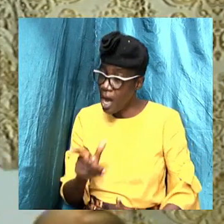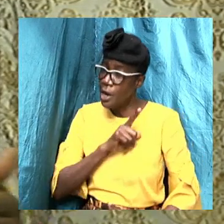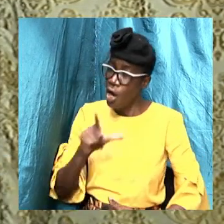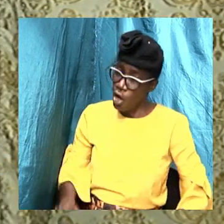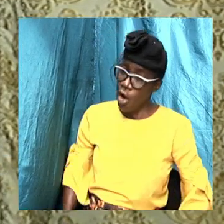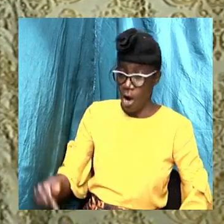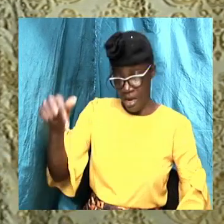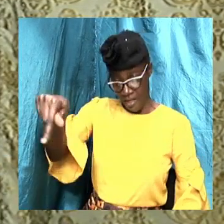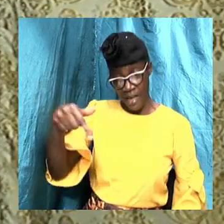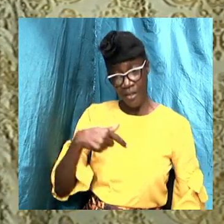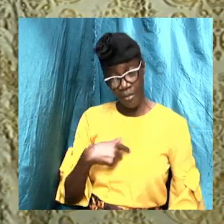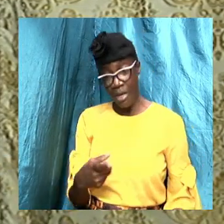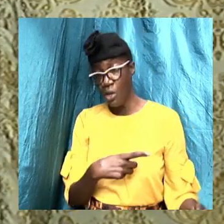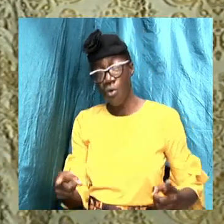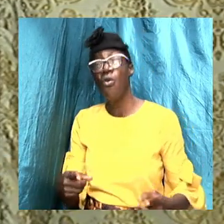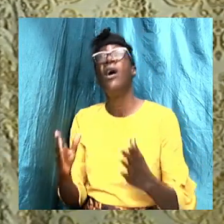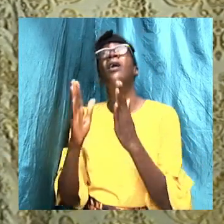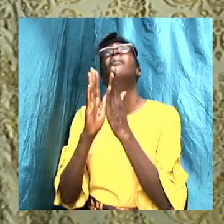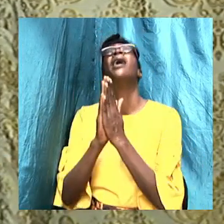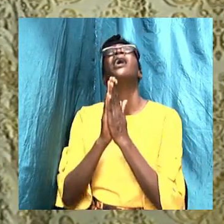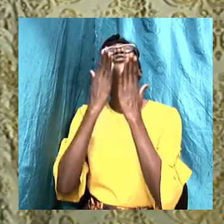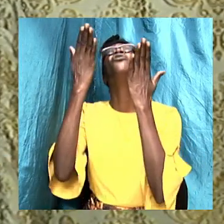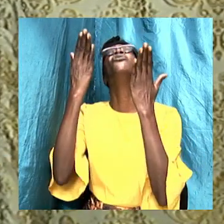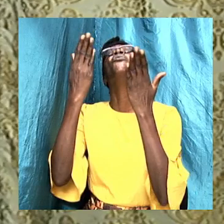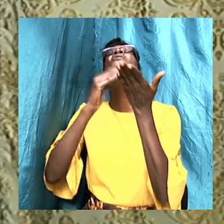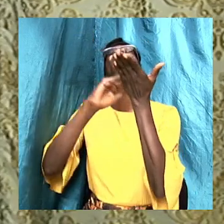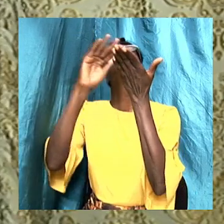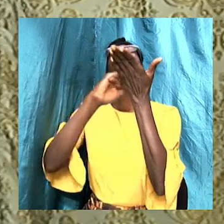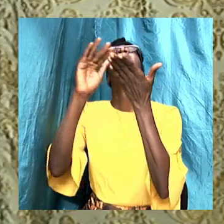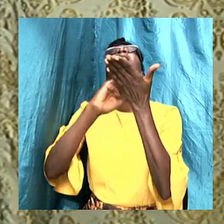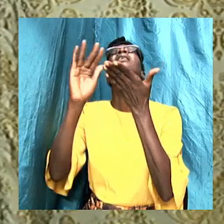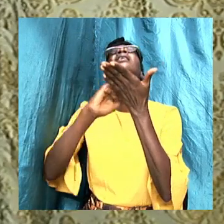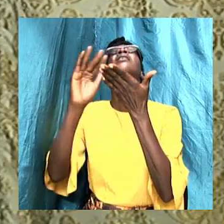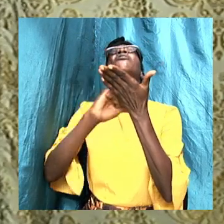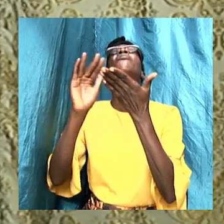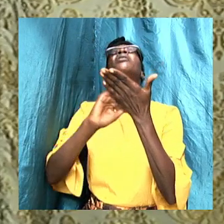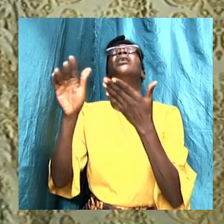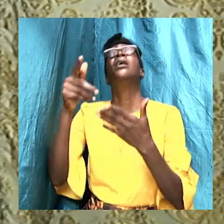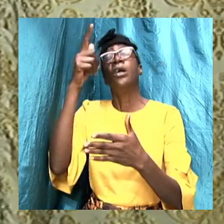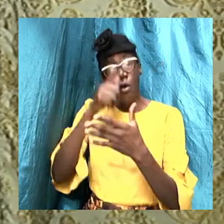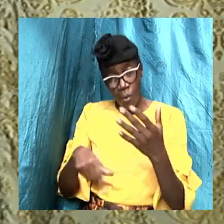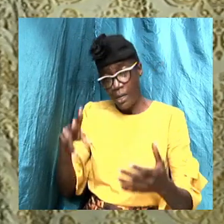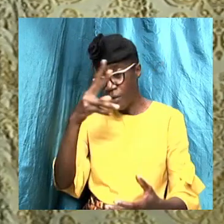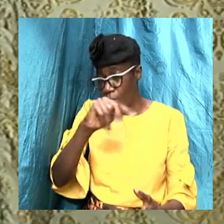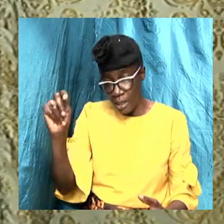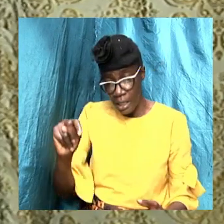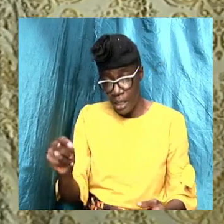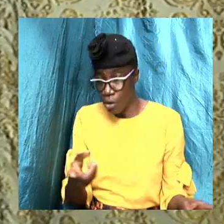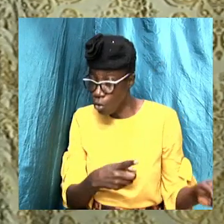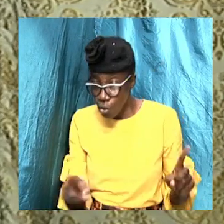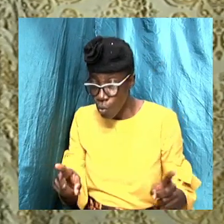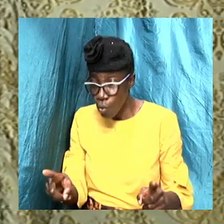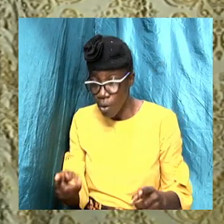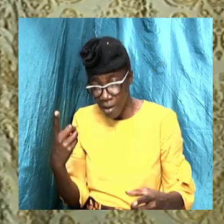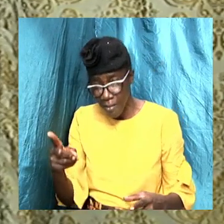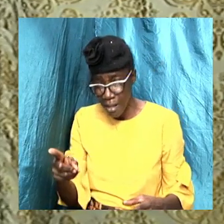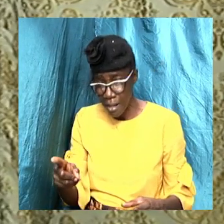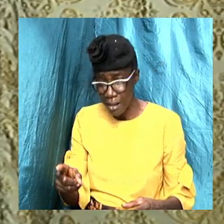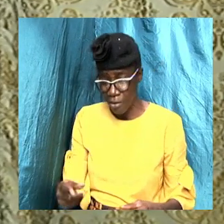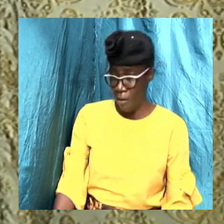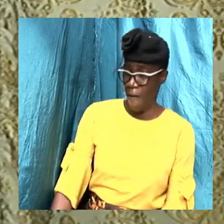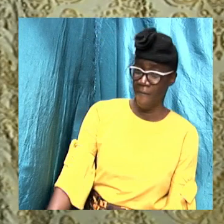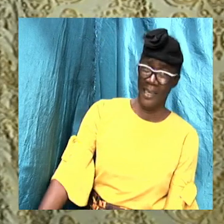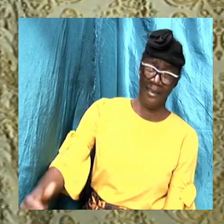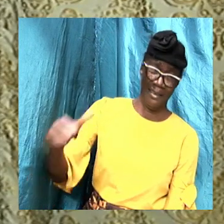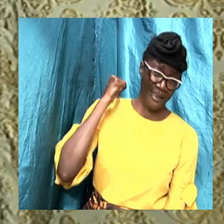that I have done and I'm asking you to forgive me for it. What it is that we need to do after that is to forsake it.